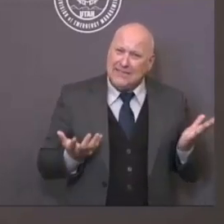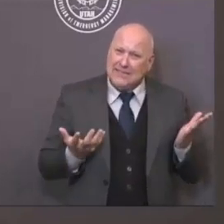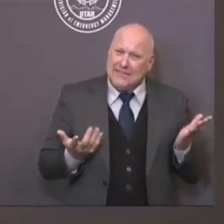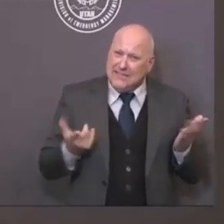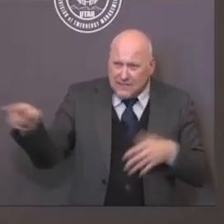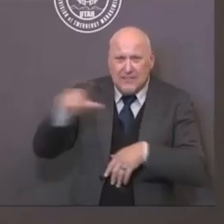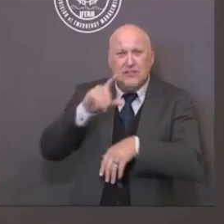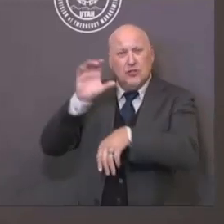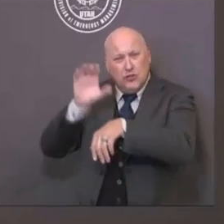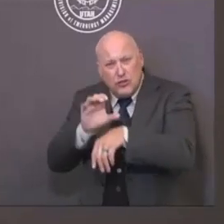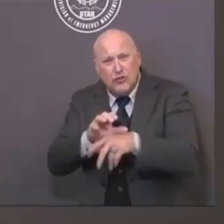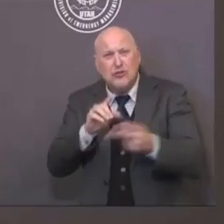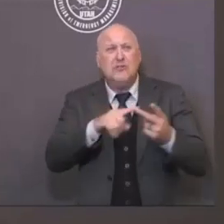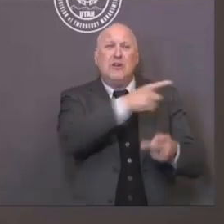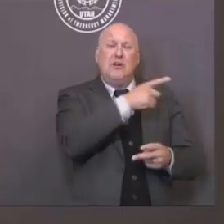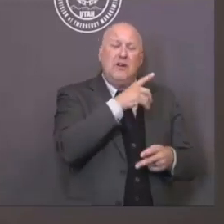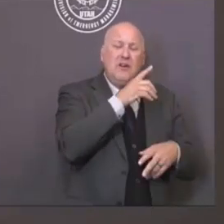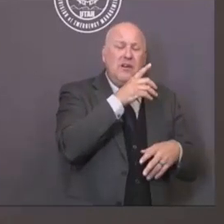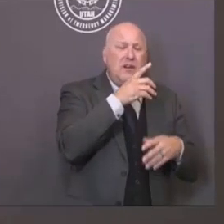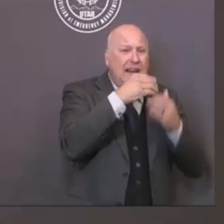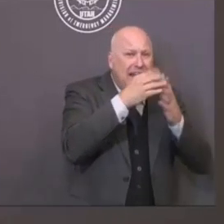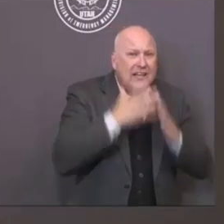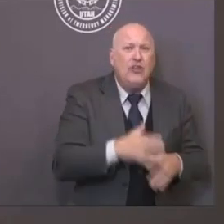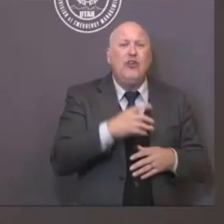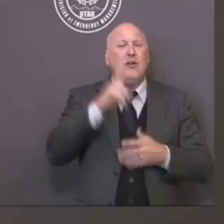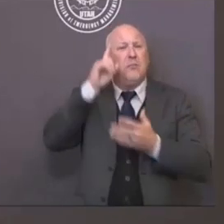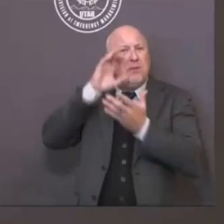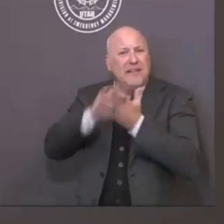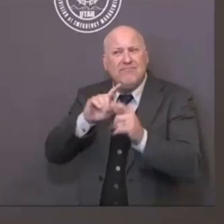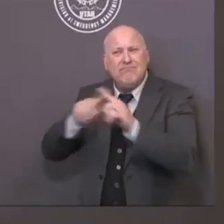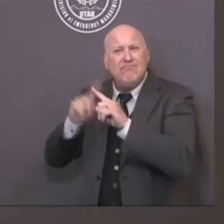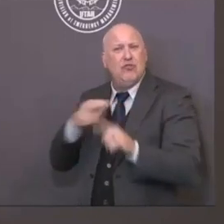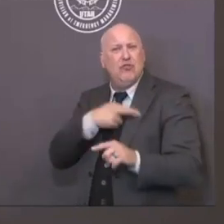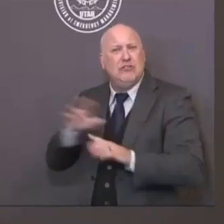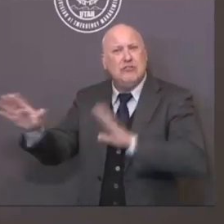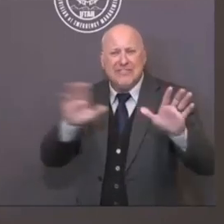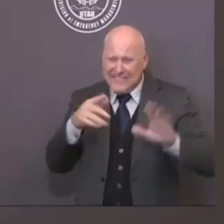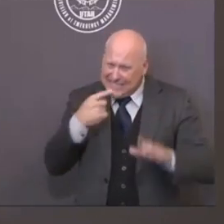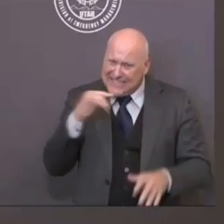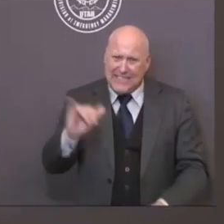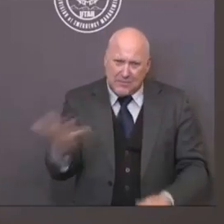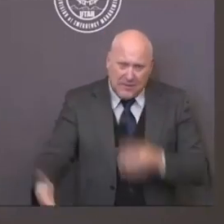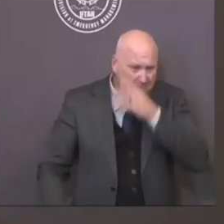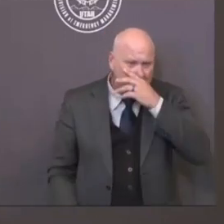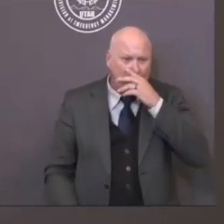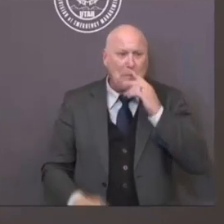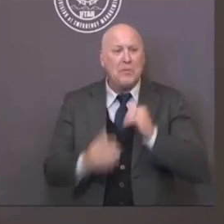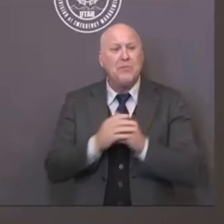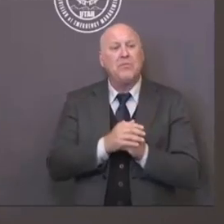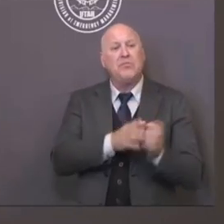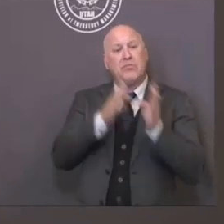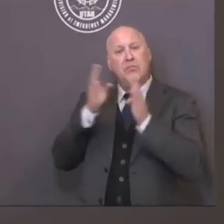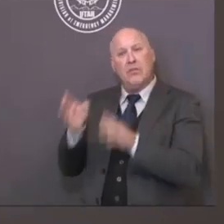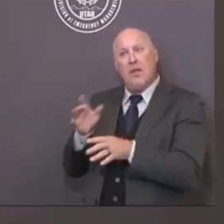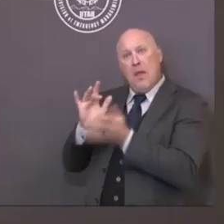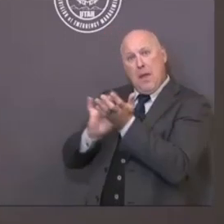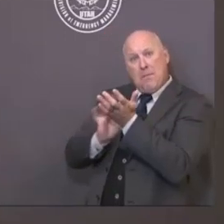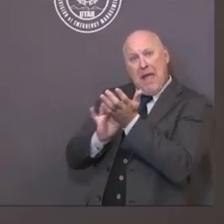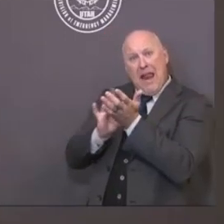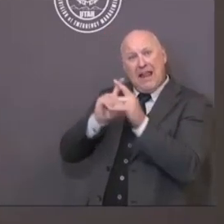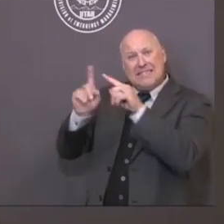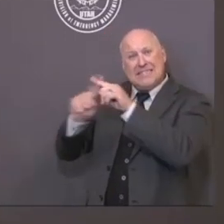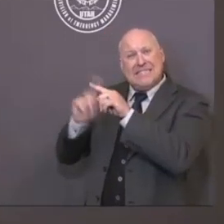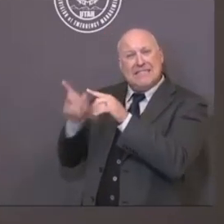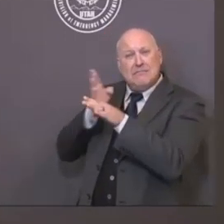many. Secondly, we have the health care industry. Those people who that's their job is to